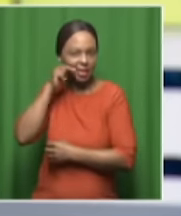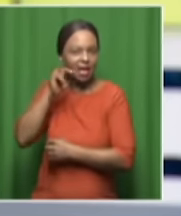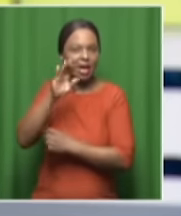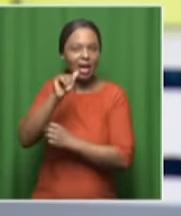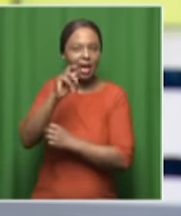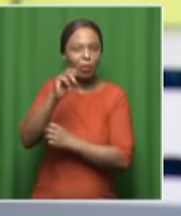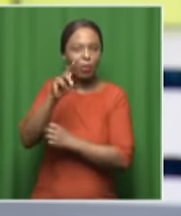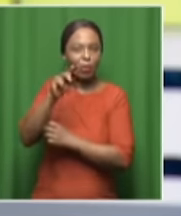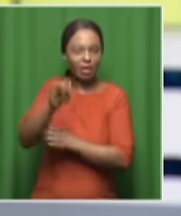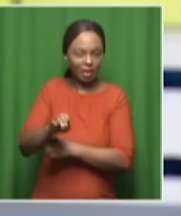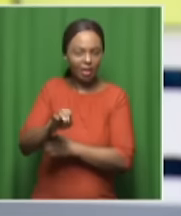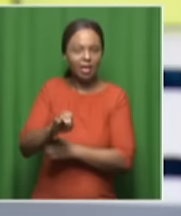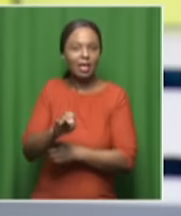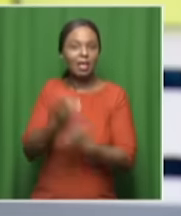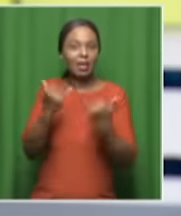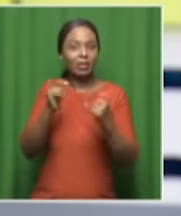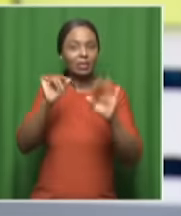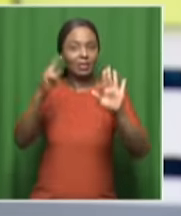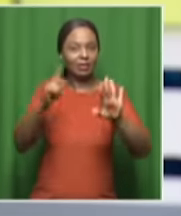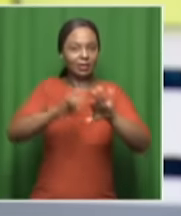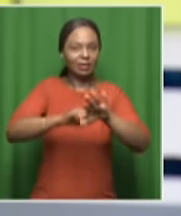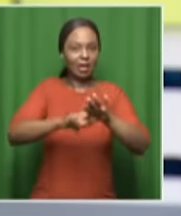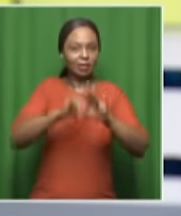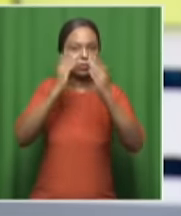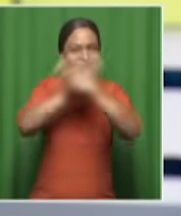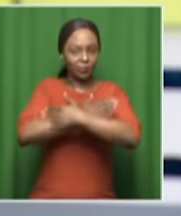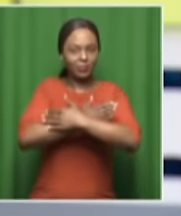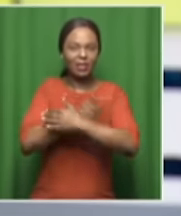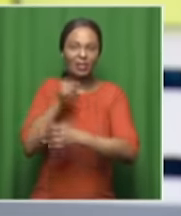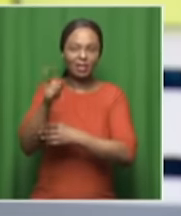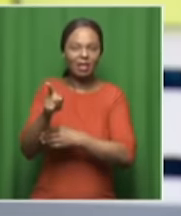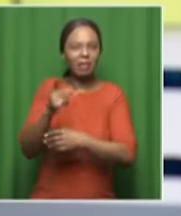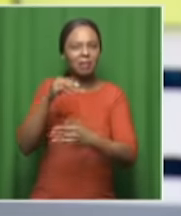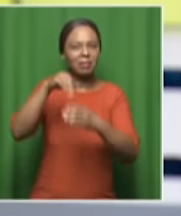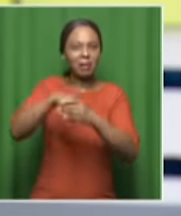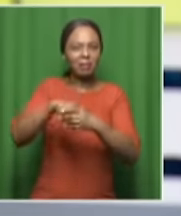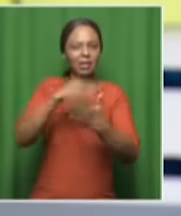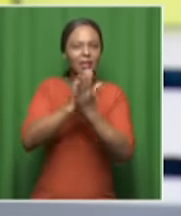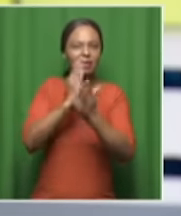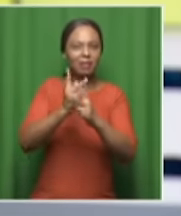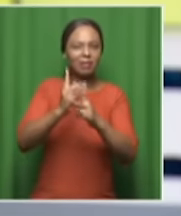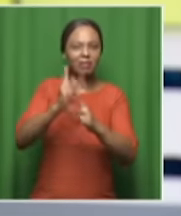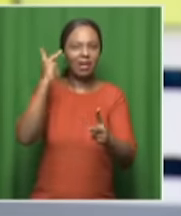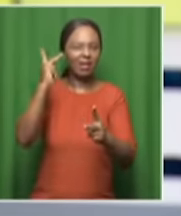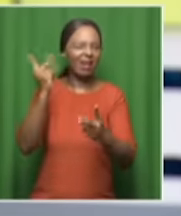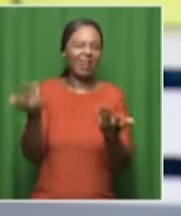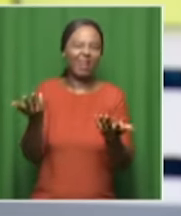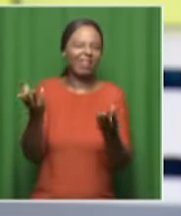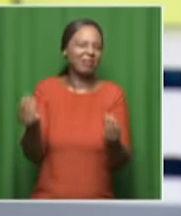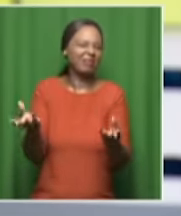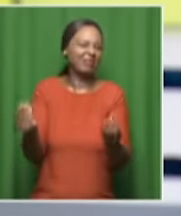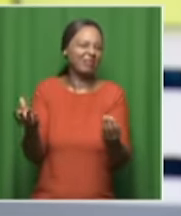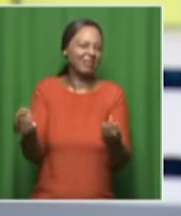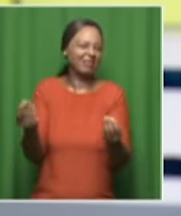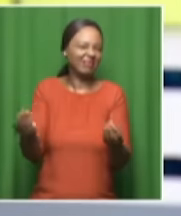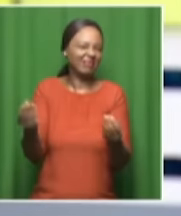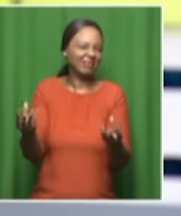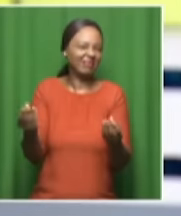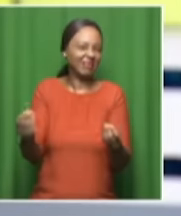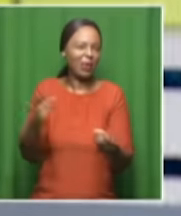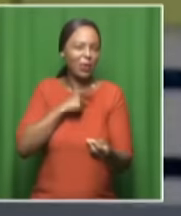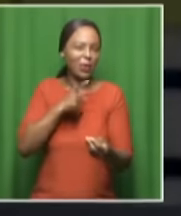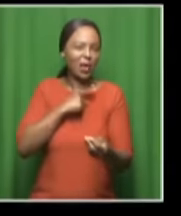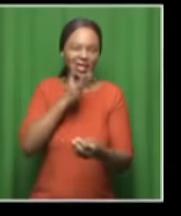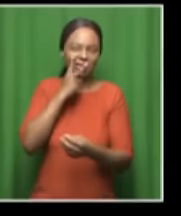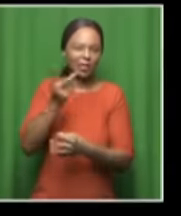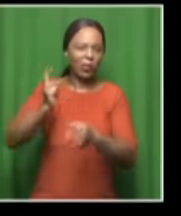played their best football, but a place in the semifinals of the AFCON is nothing to underplay, especially if you look at the